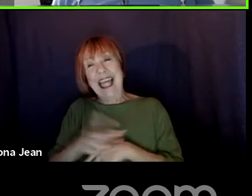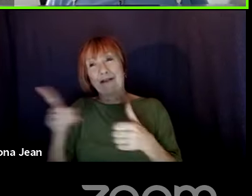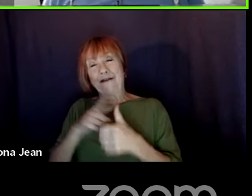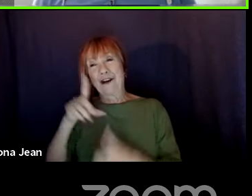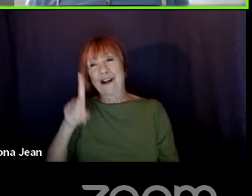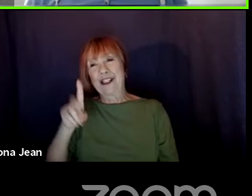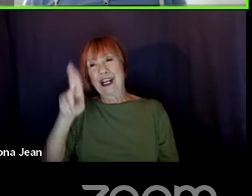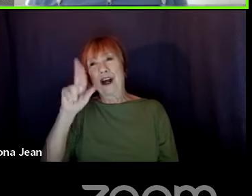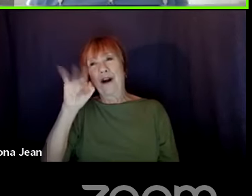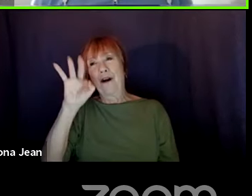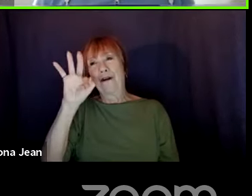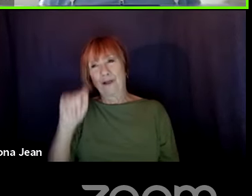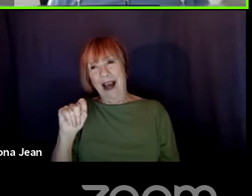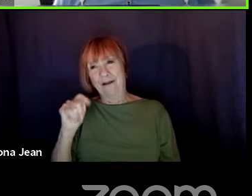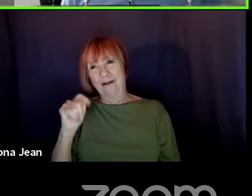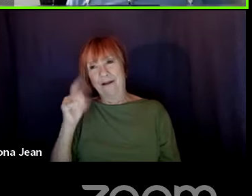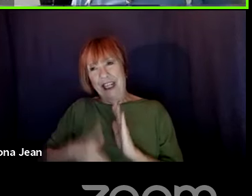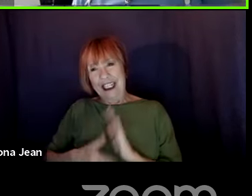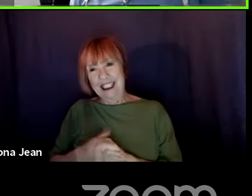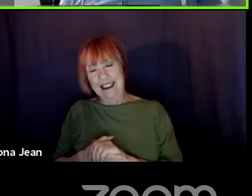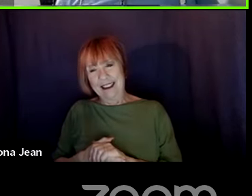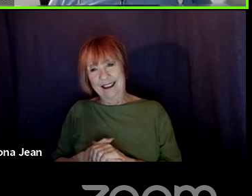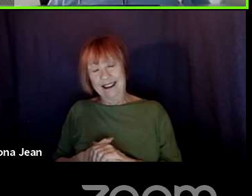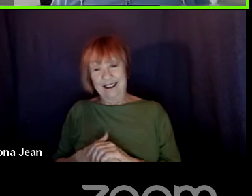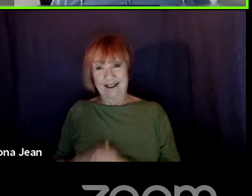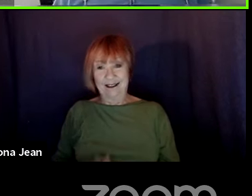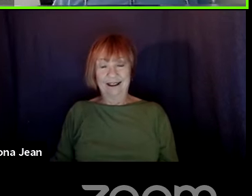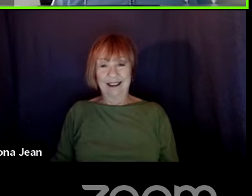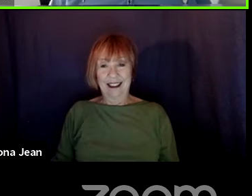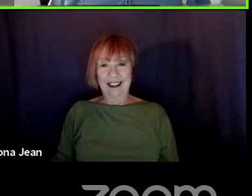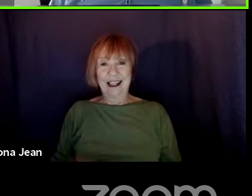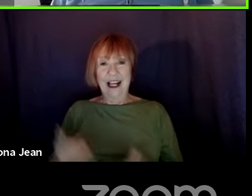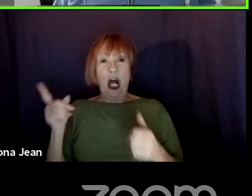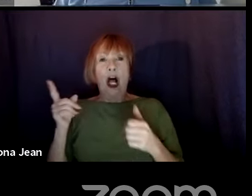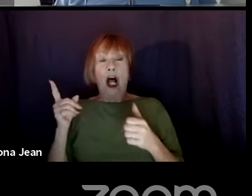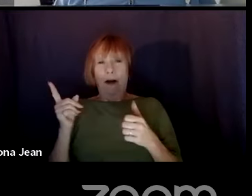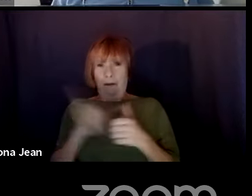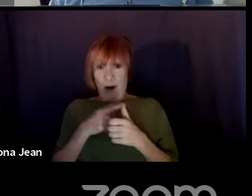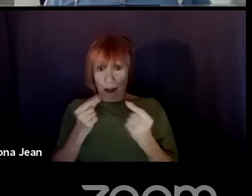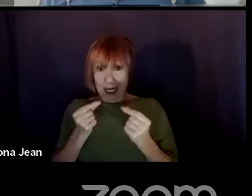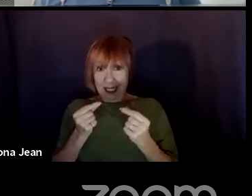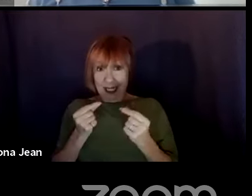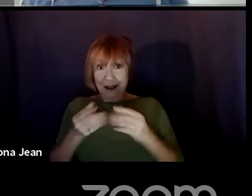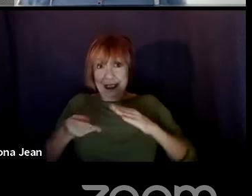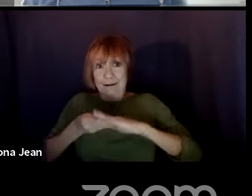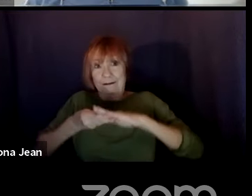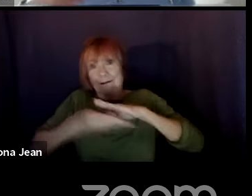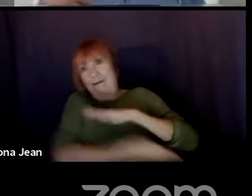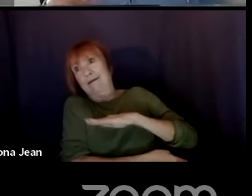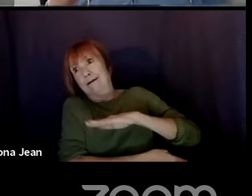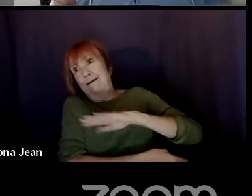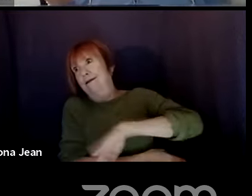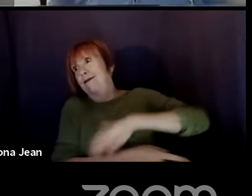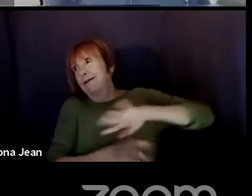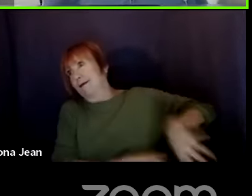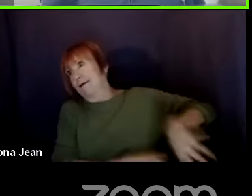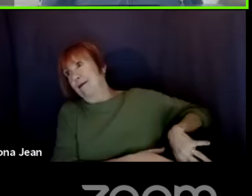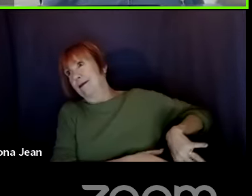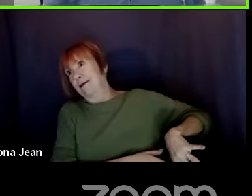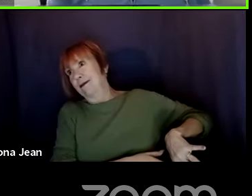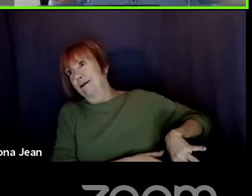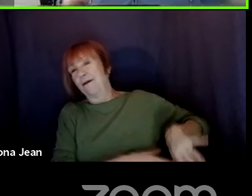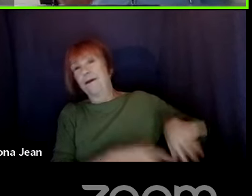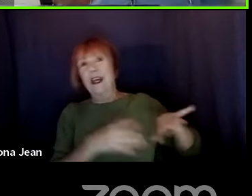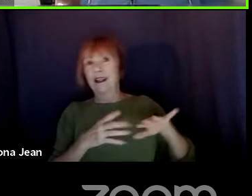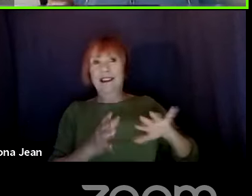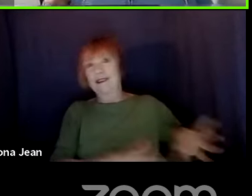For me, first thing I do is just put it away, because I need perspective on